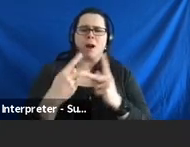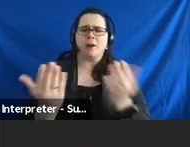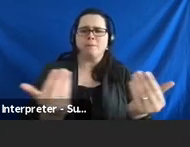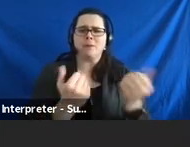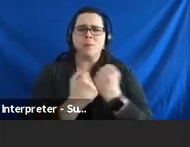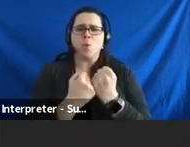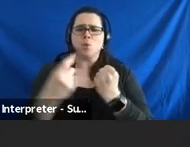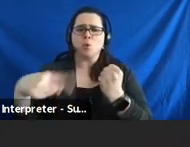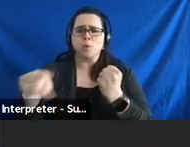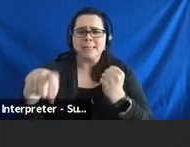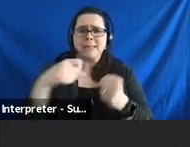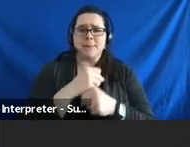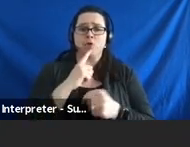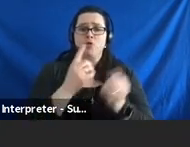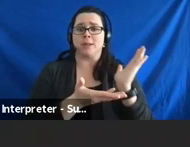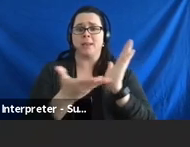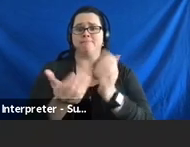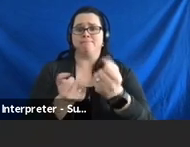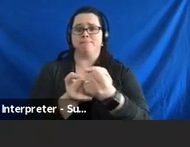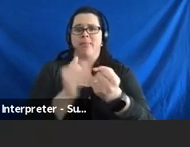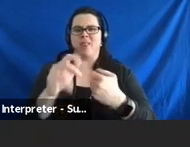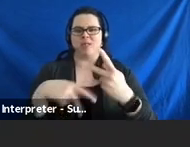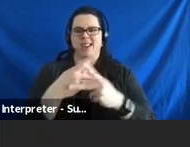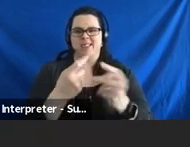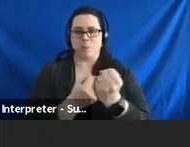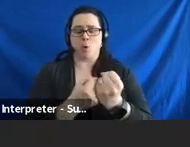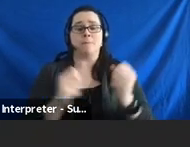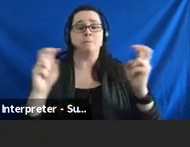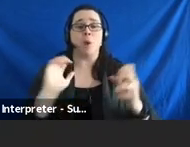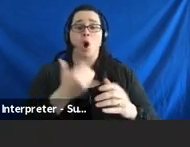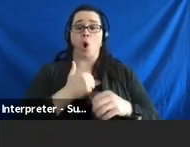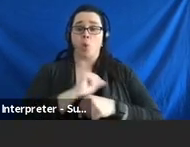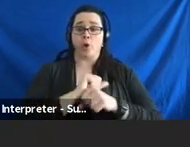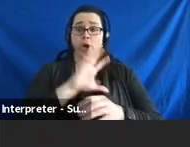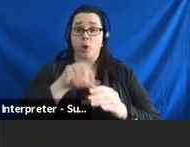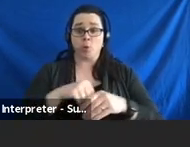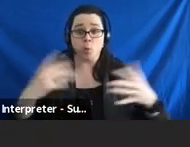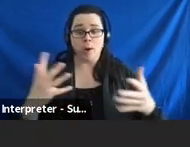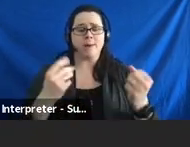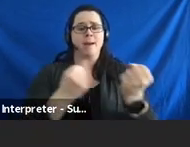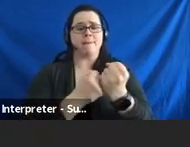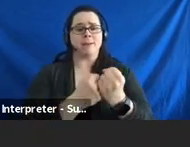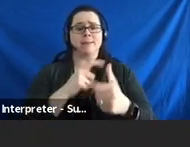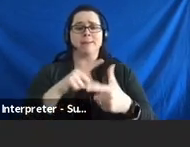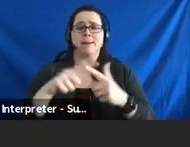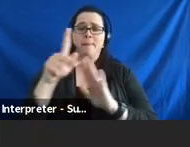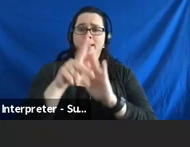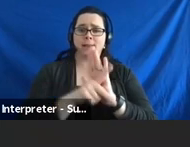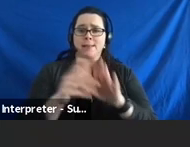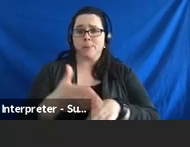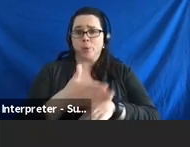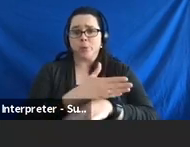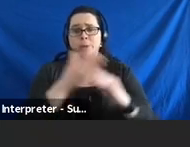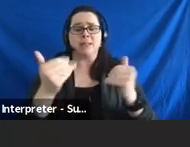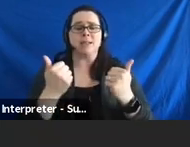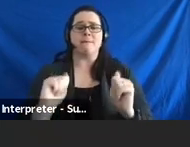and make sure they receive these supports. Our work includes advocacy, policy improvements, and